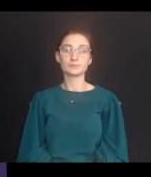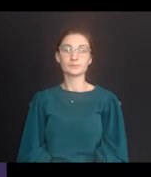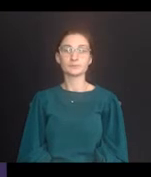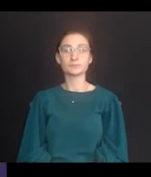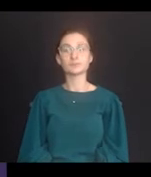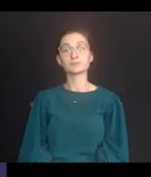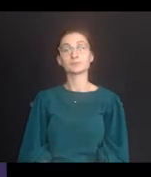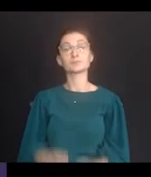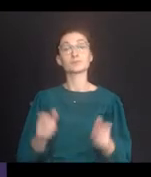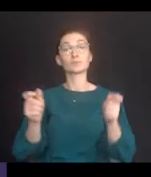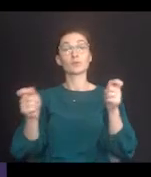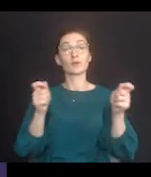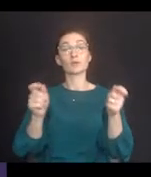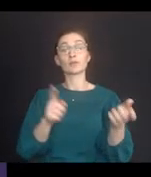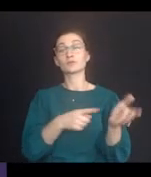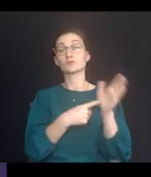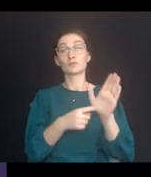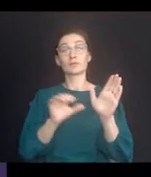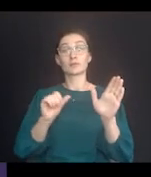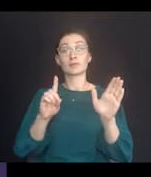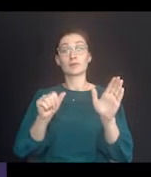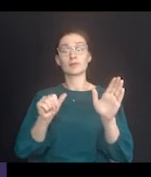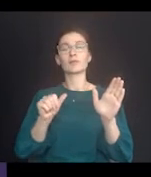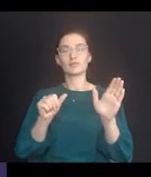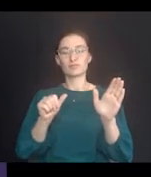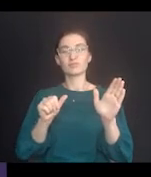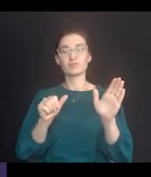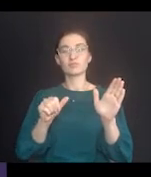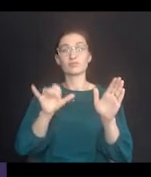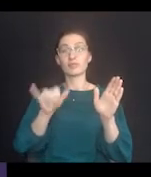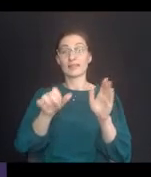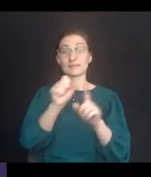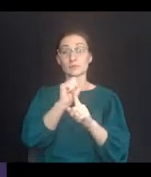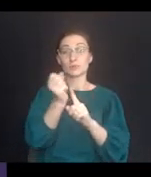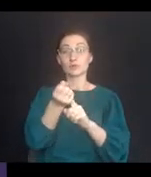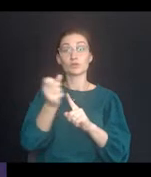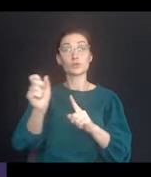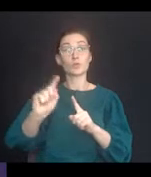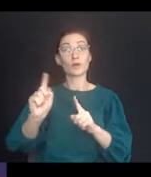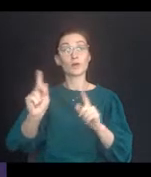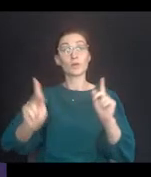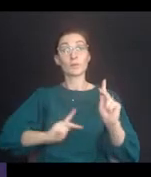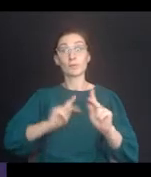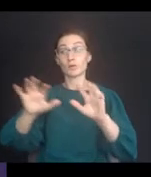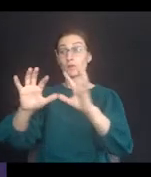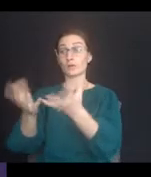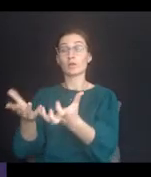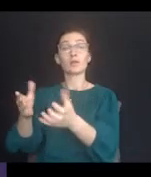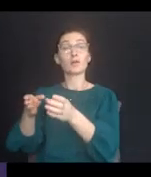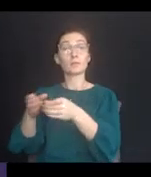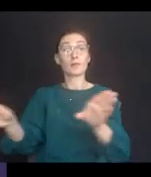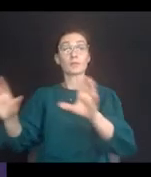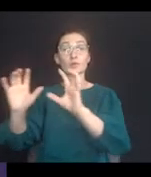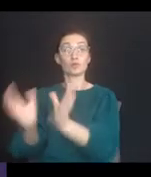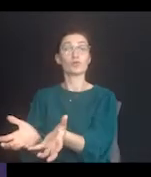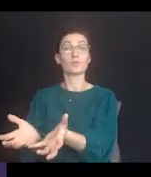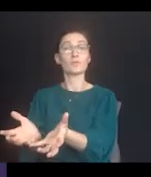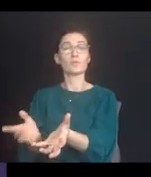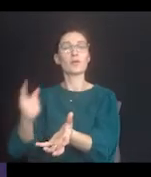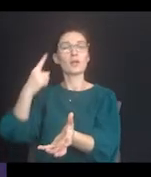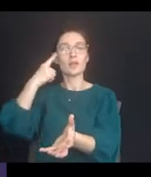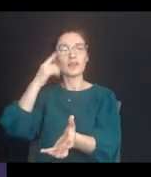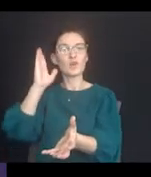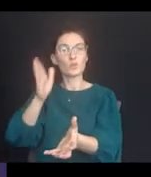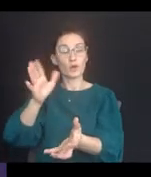The regulation implementing the ADA further provides that in those circumstances where personnel of the public entity believe that the